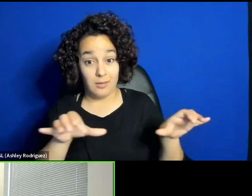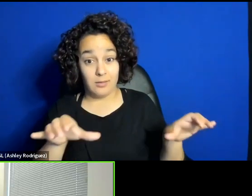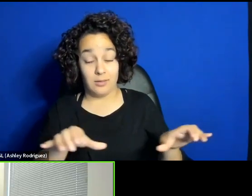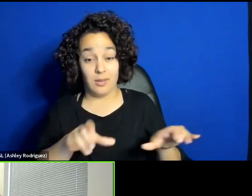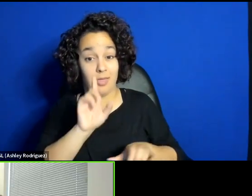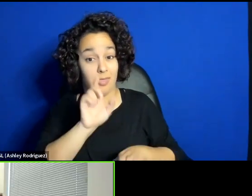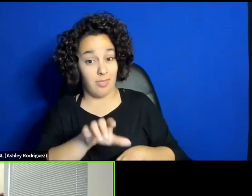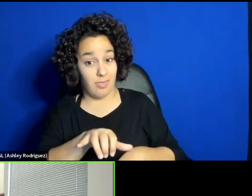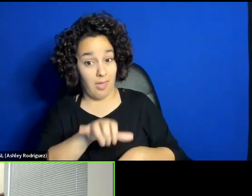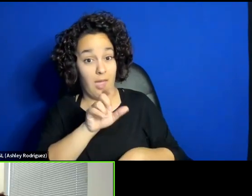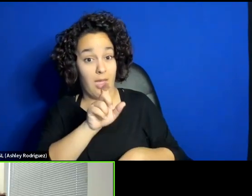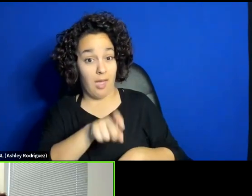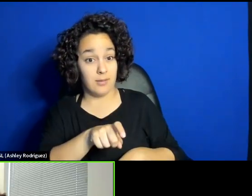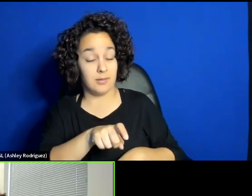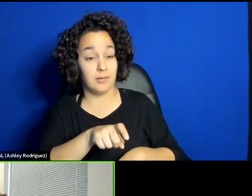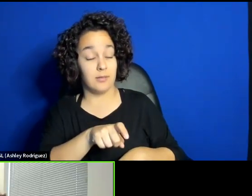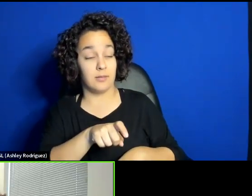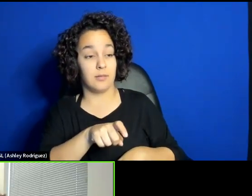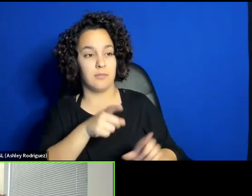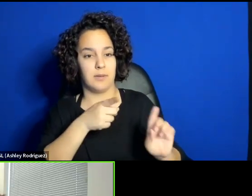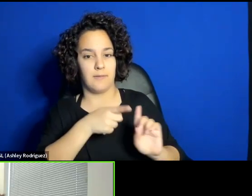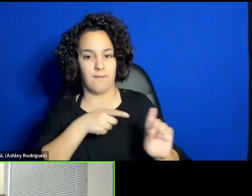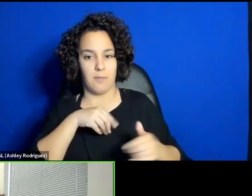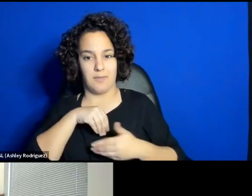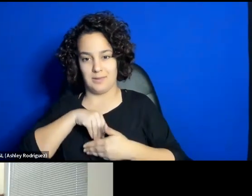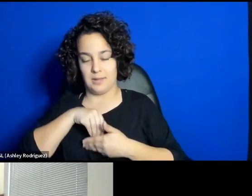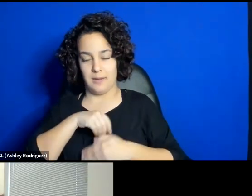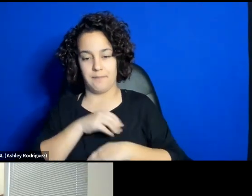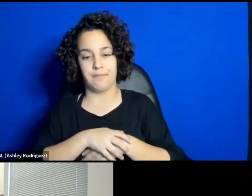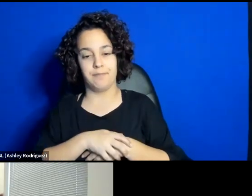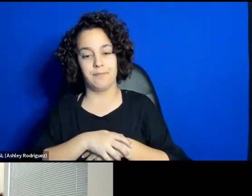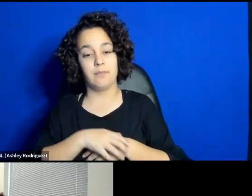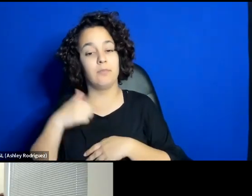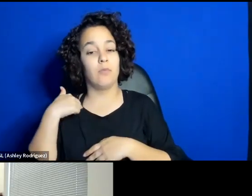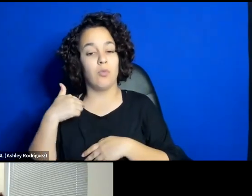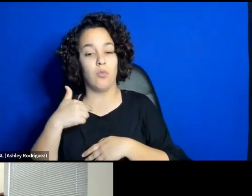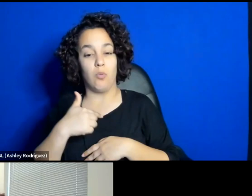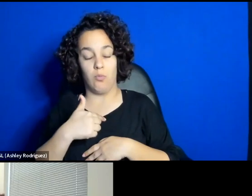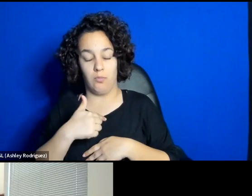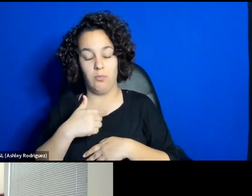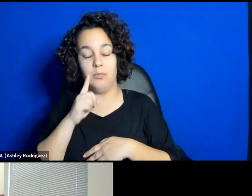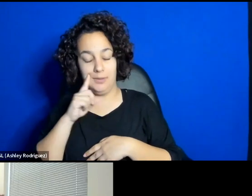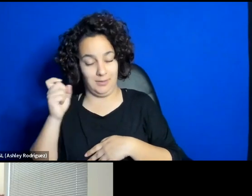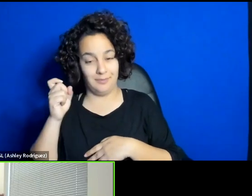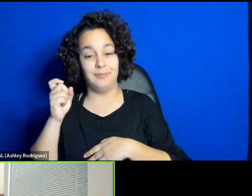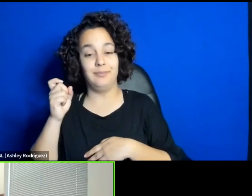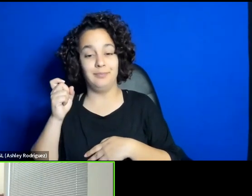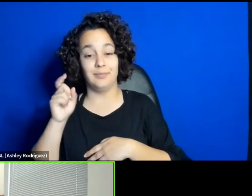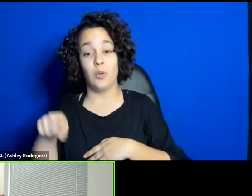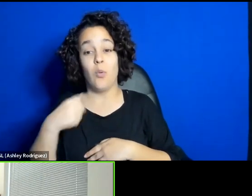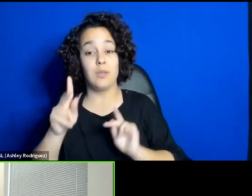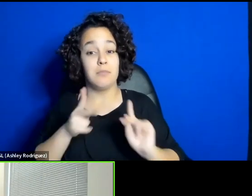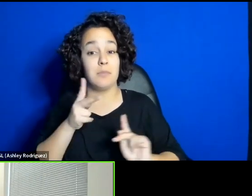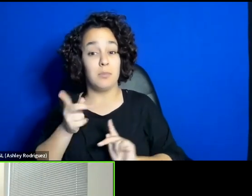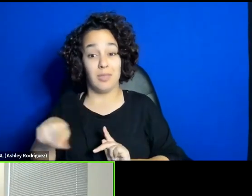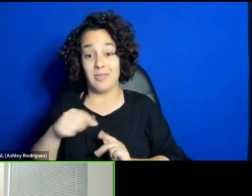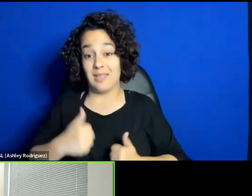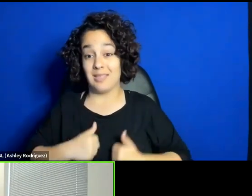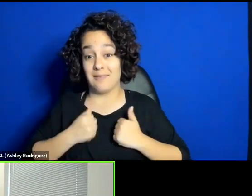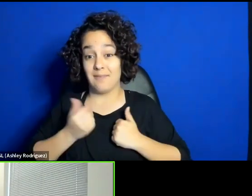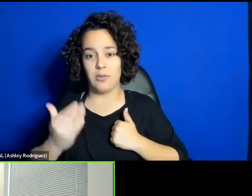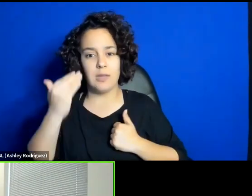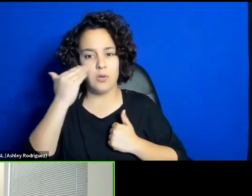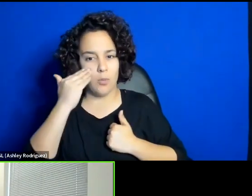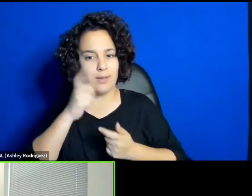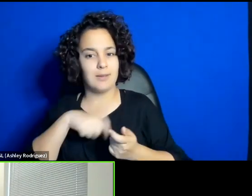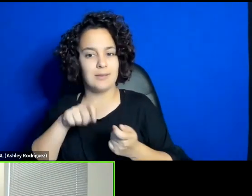from inside to us, because it is only people who live there who know exactly